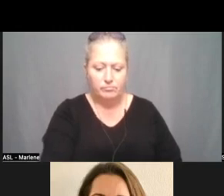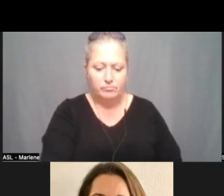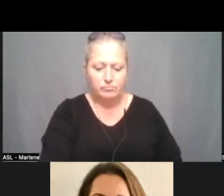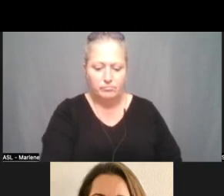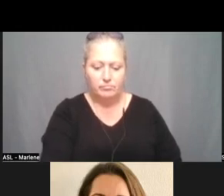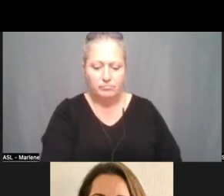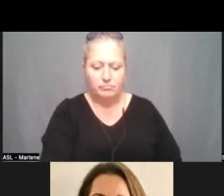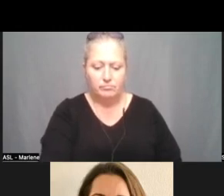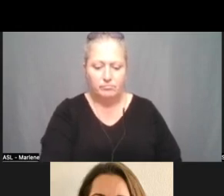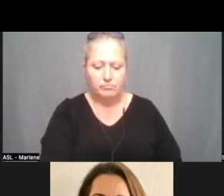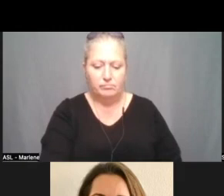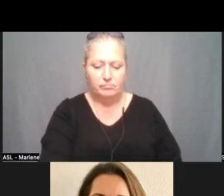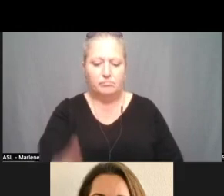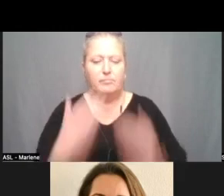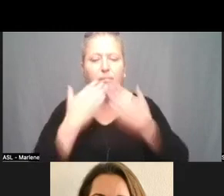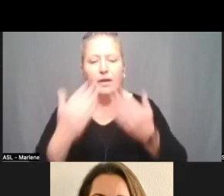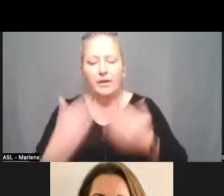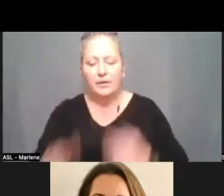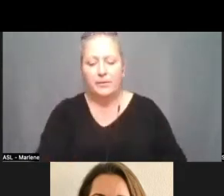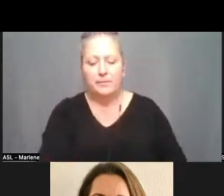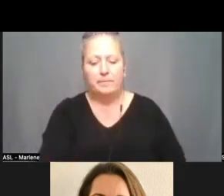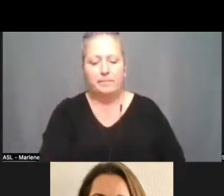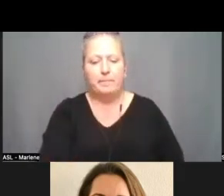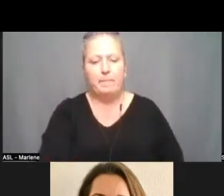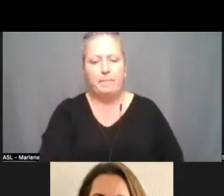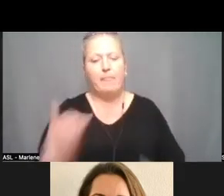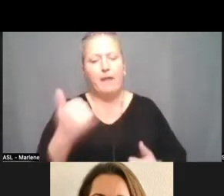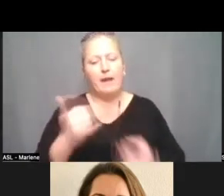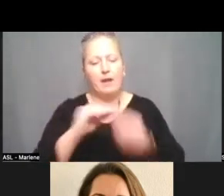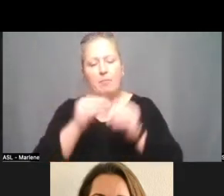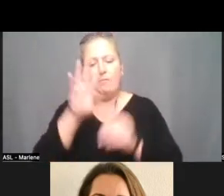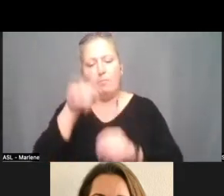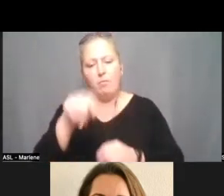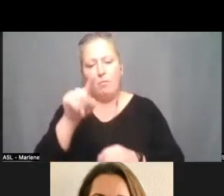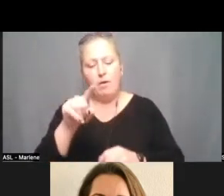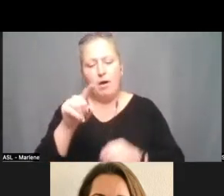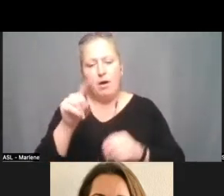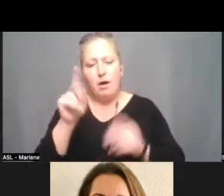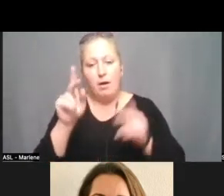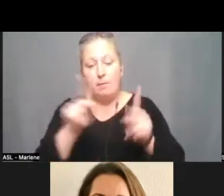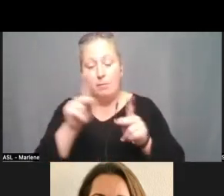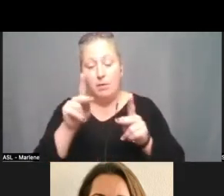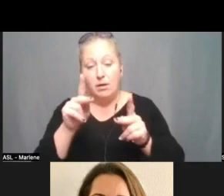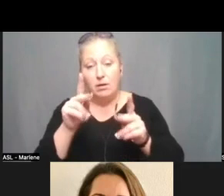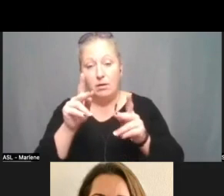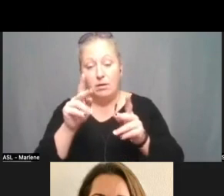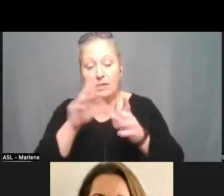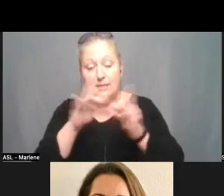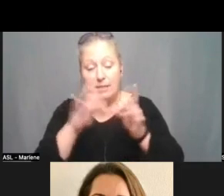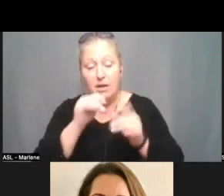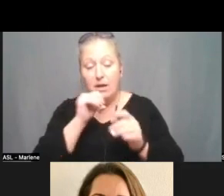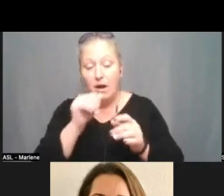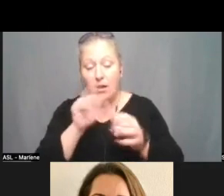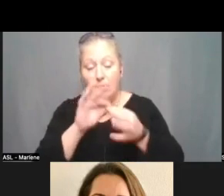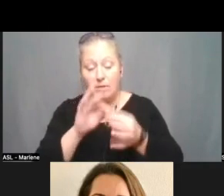Thank you. We will now go to item 4.1, public statements related to non-agenda topics. The San